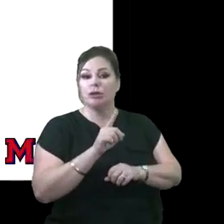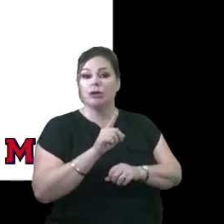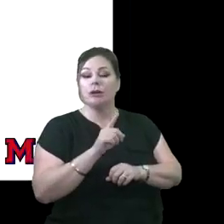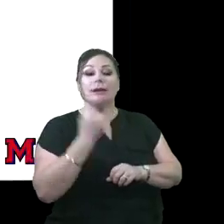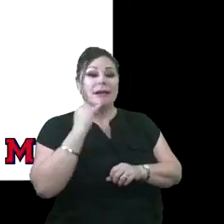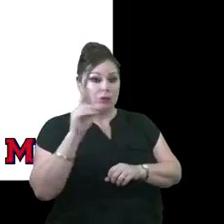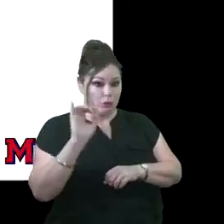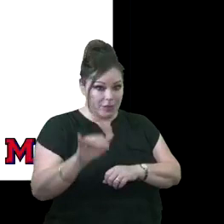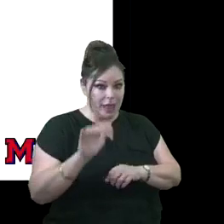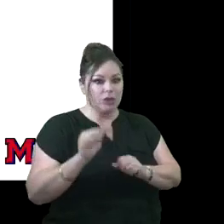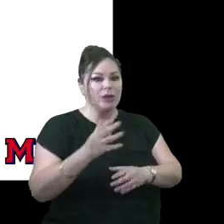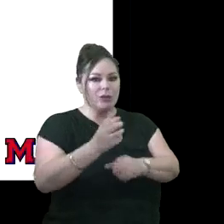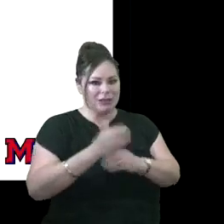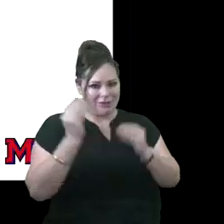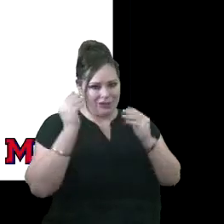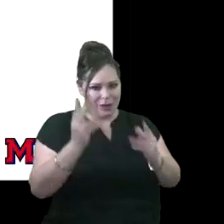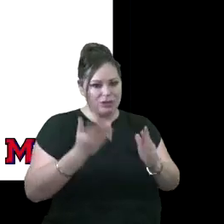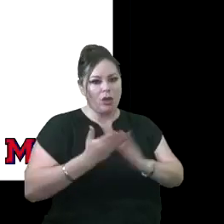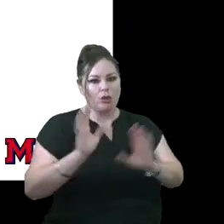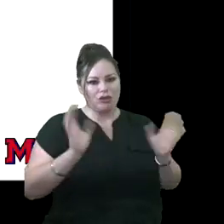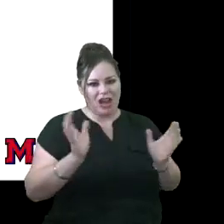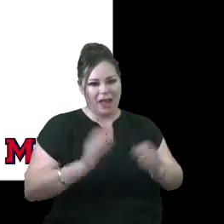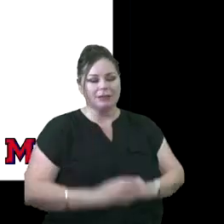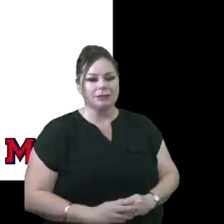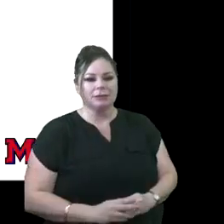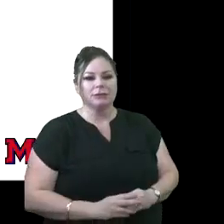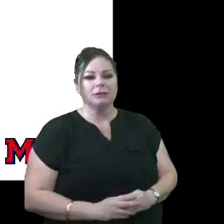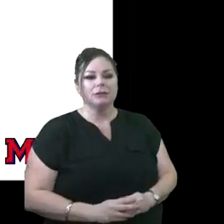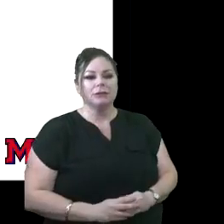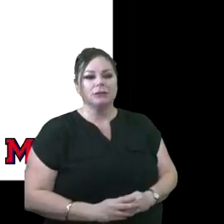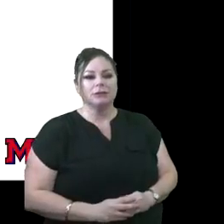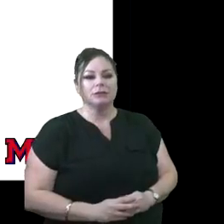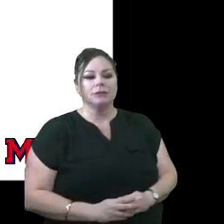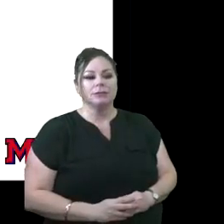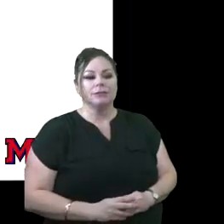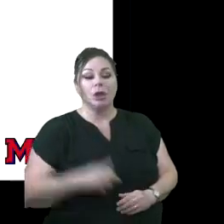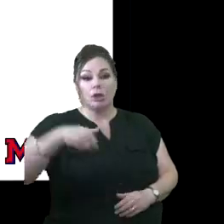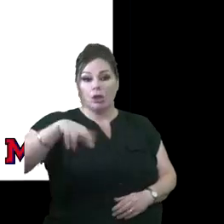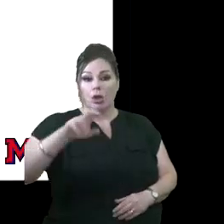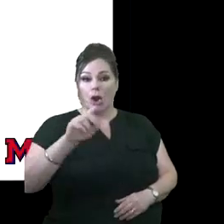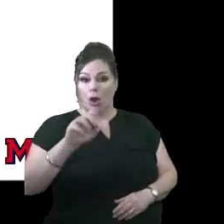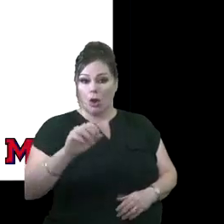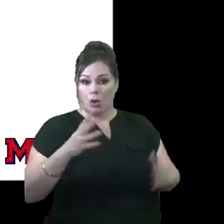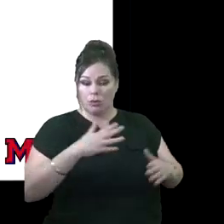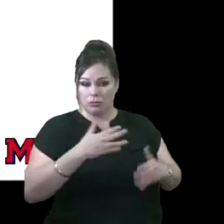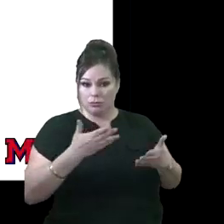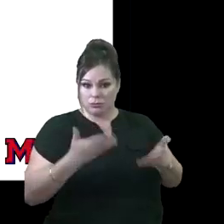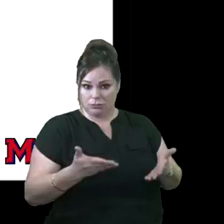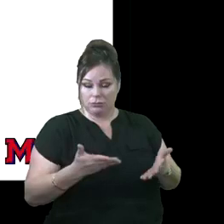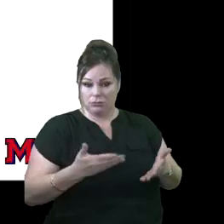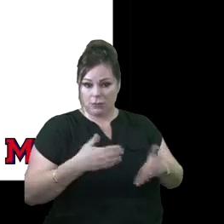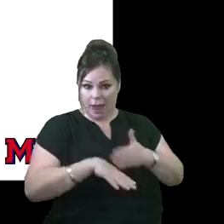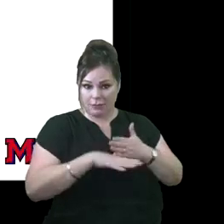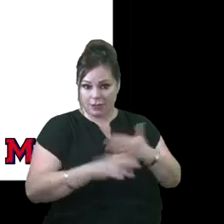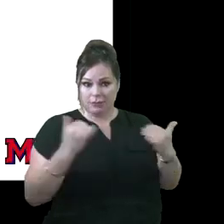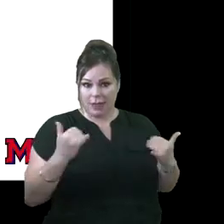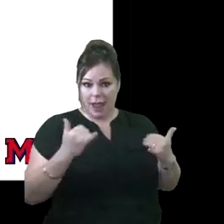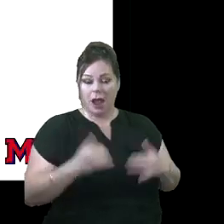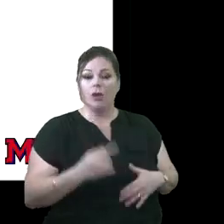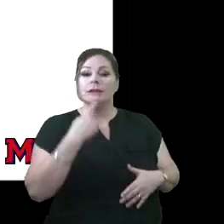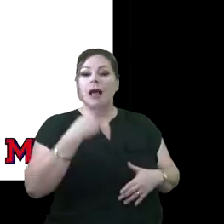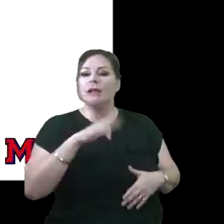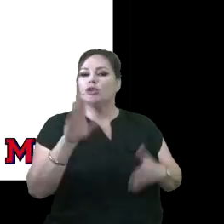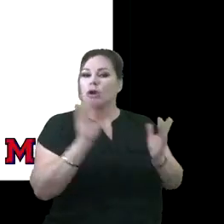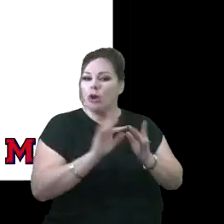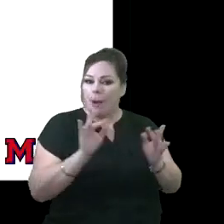this information as well in the chat. However, we'd like for you to access the QR code. And we'd like for you to give us your